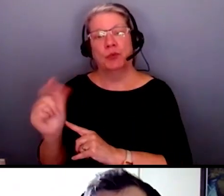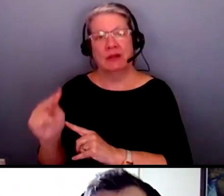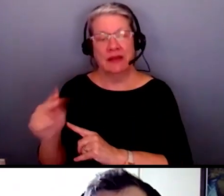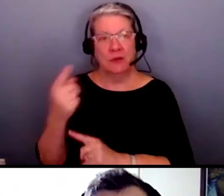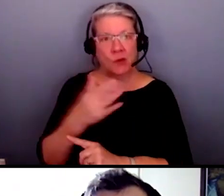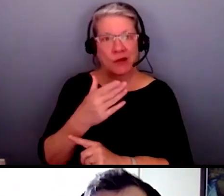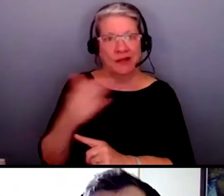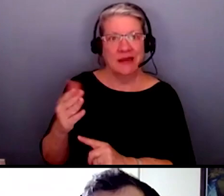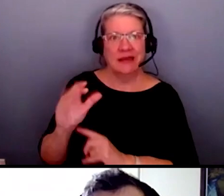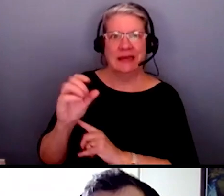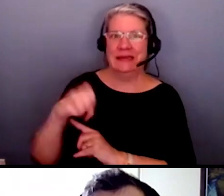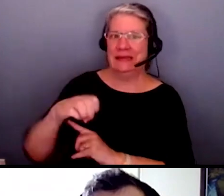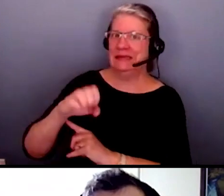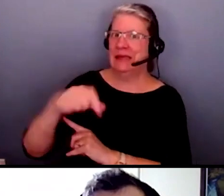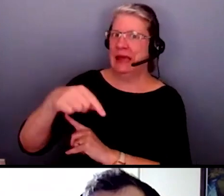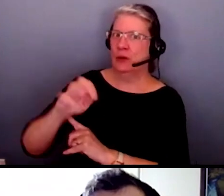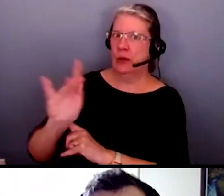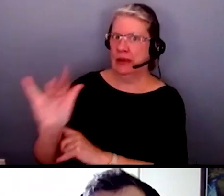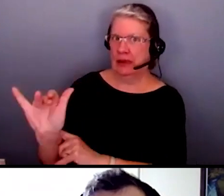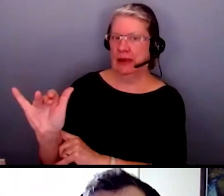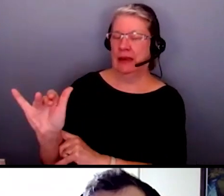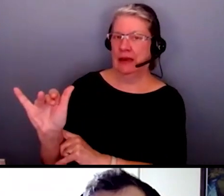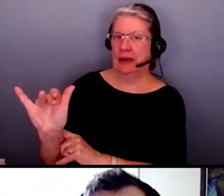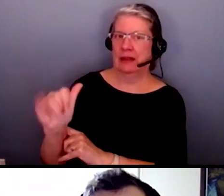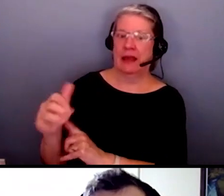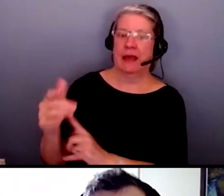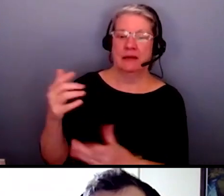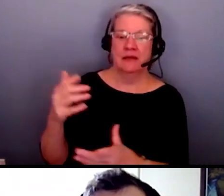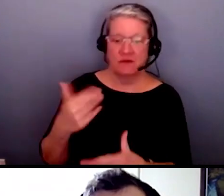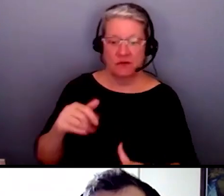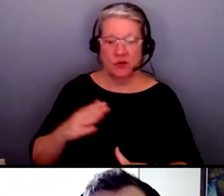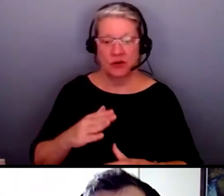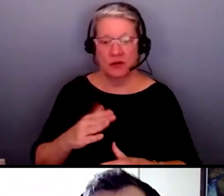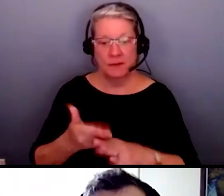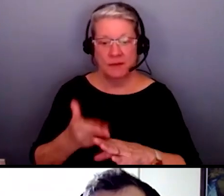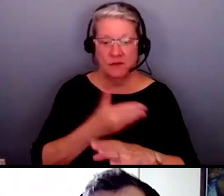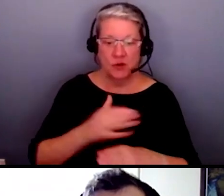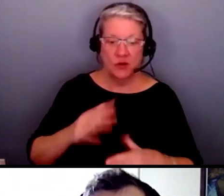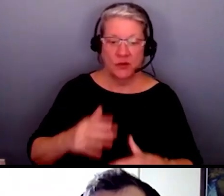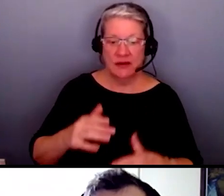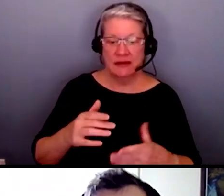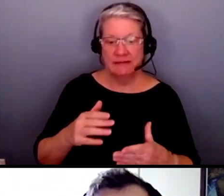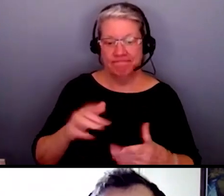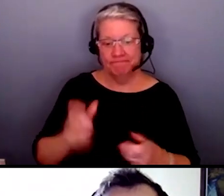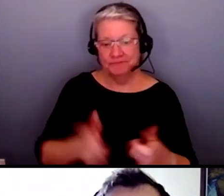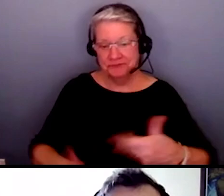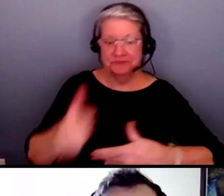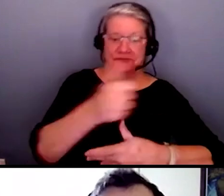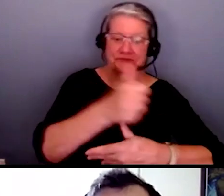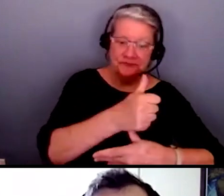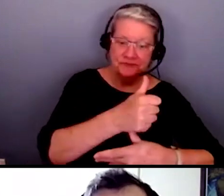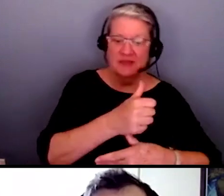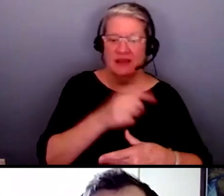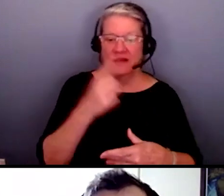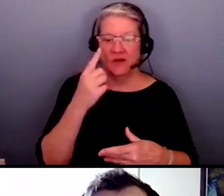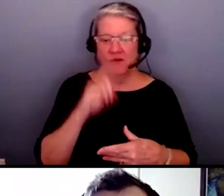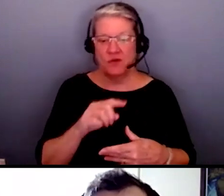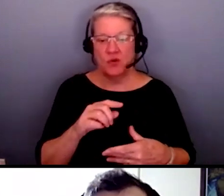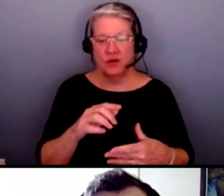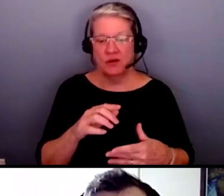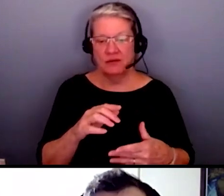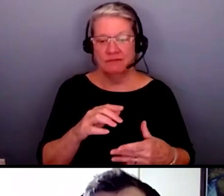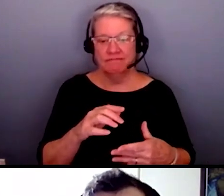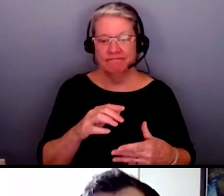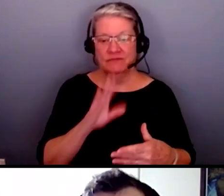and until we can address um barriers to care with our disabled population we we can't um our population living with disabilities excuse me